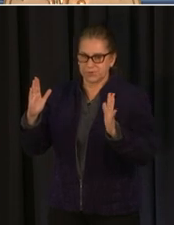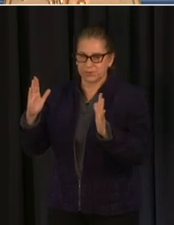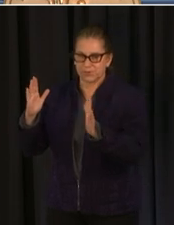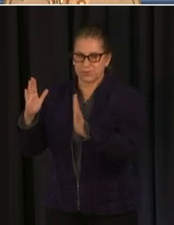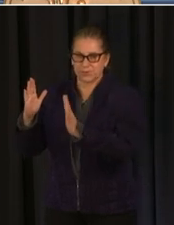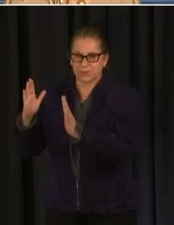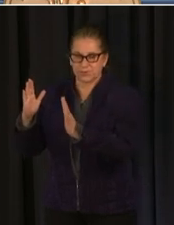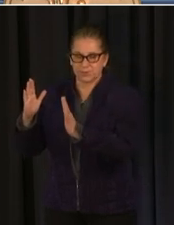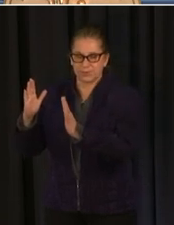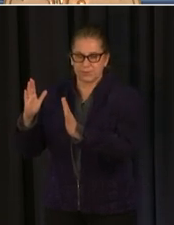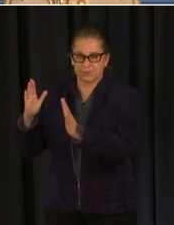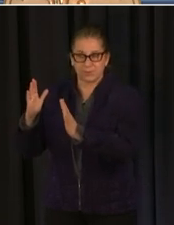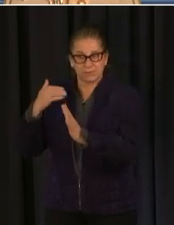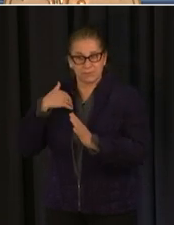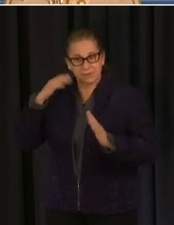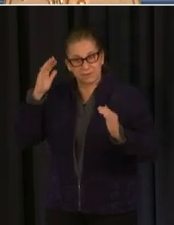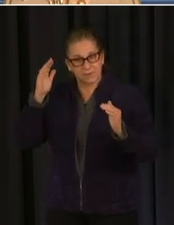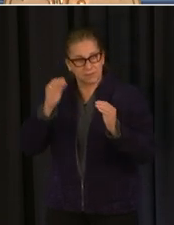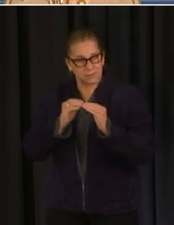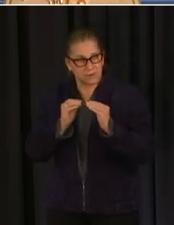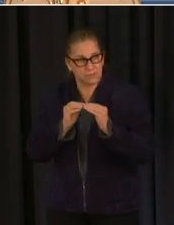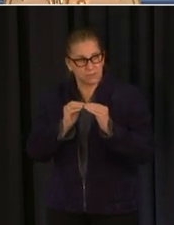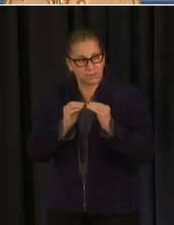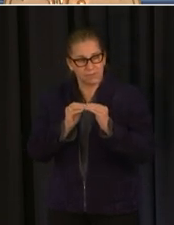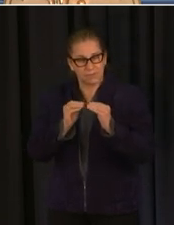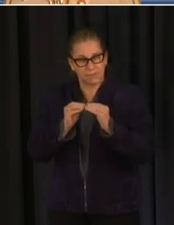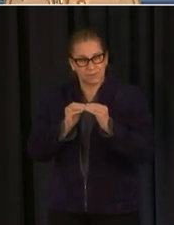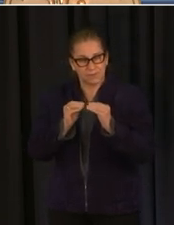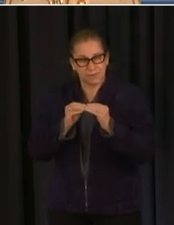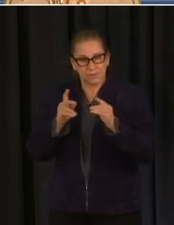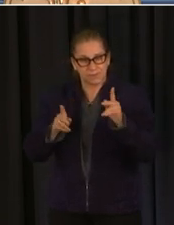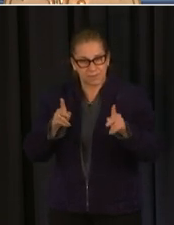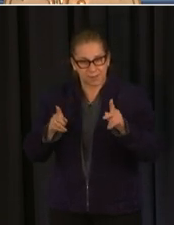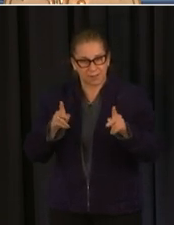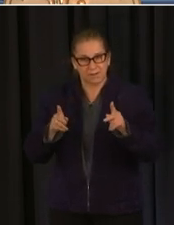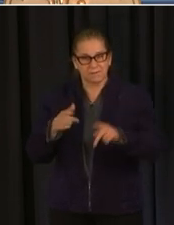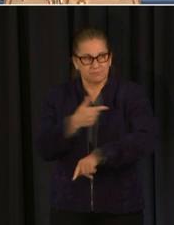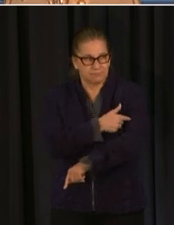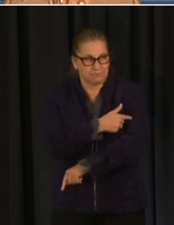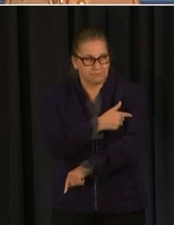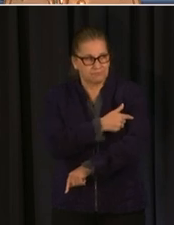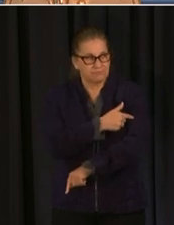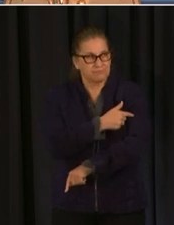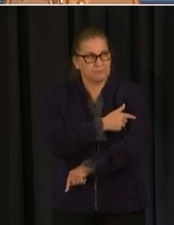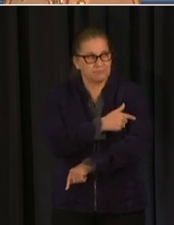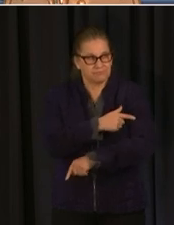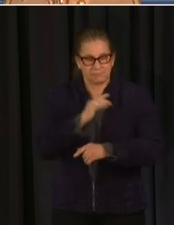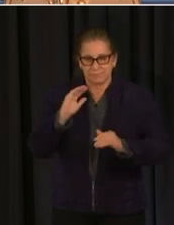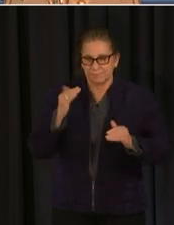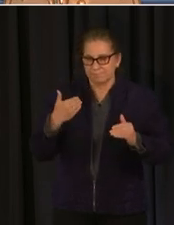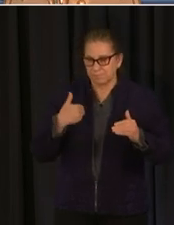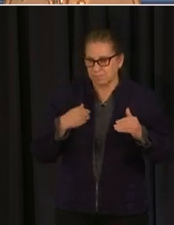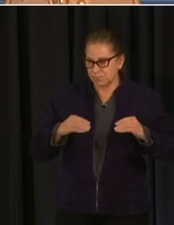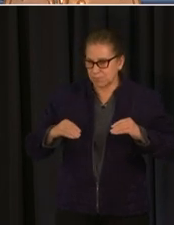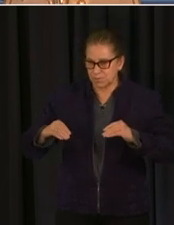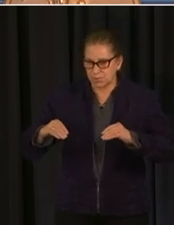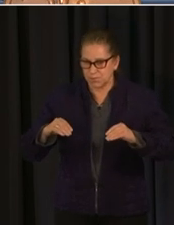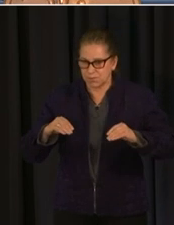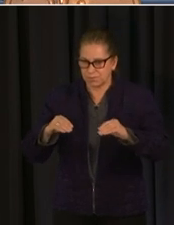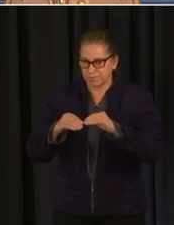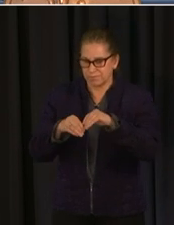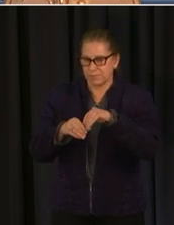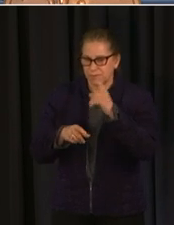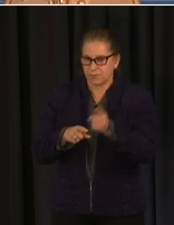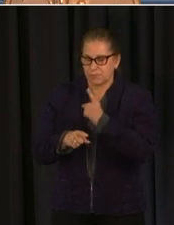uh with continued uh vigilance um that that's exactly uh where we're going to be